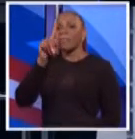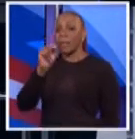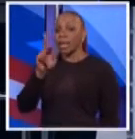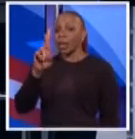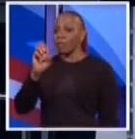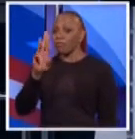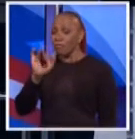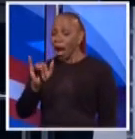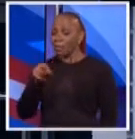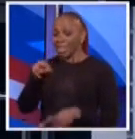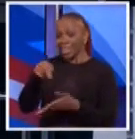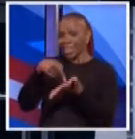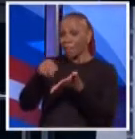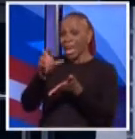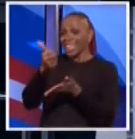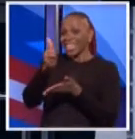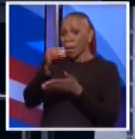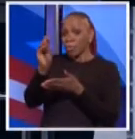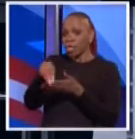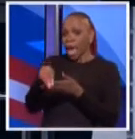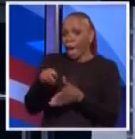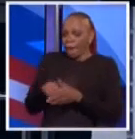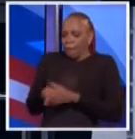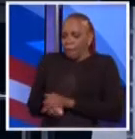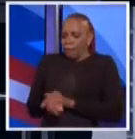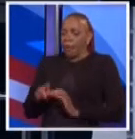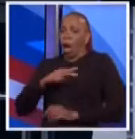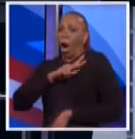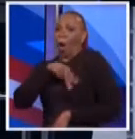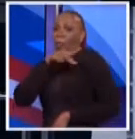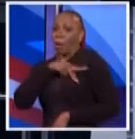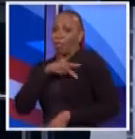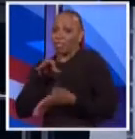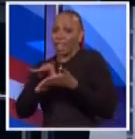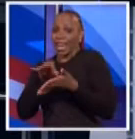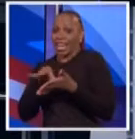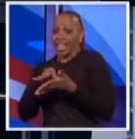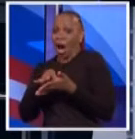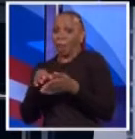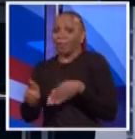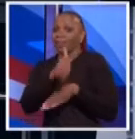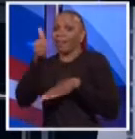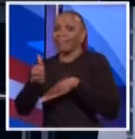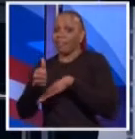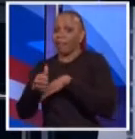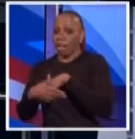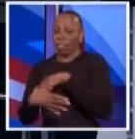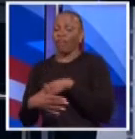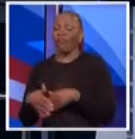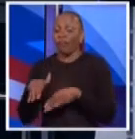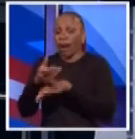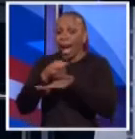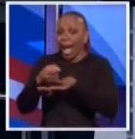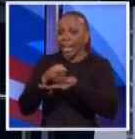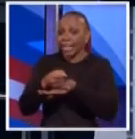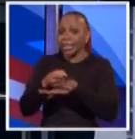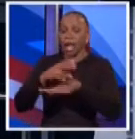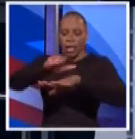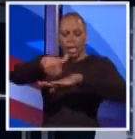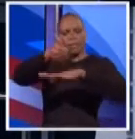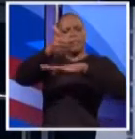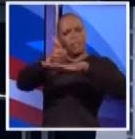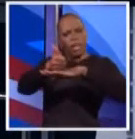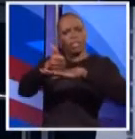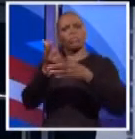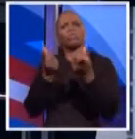10%, and he hid his personal income overseas. The foundation, and if you read the article, it said the foundation does what every foundation